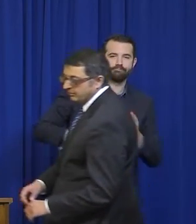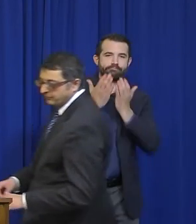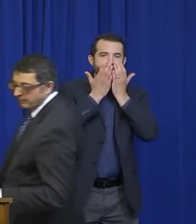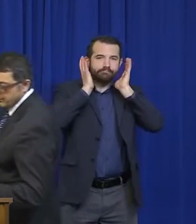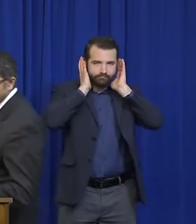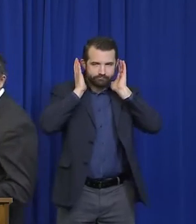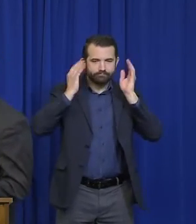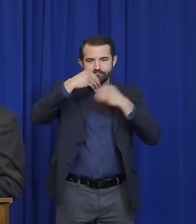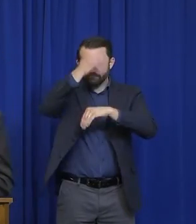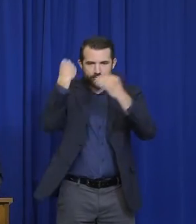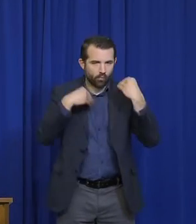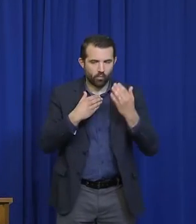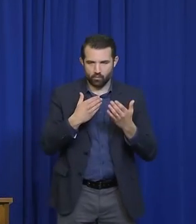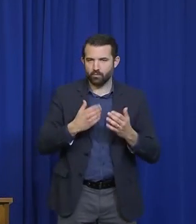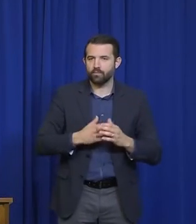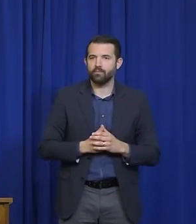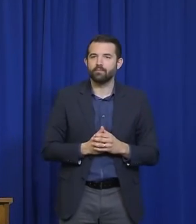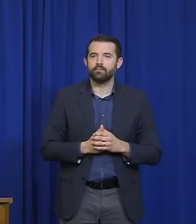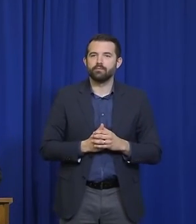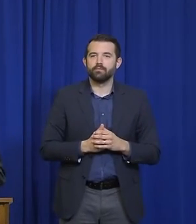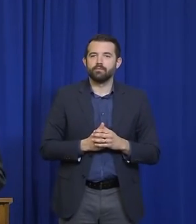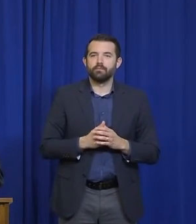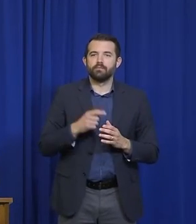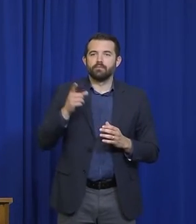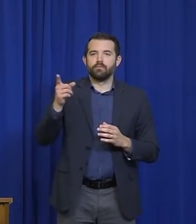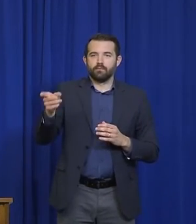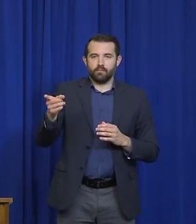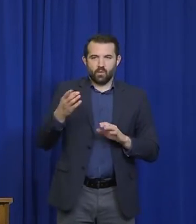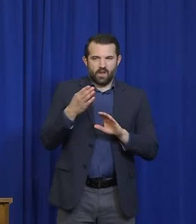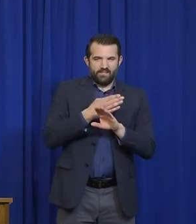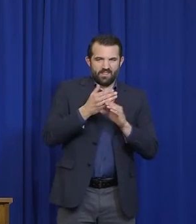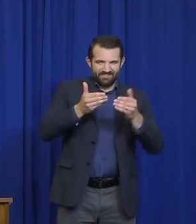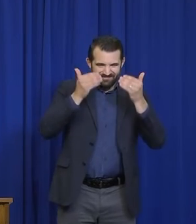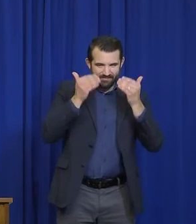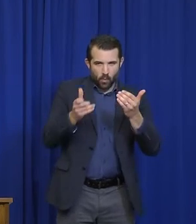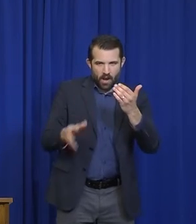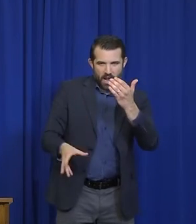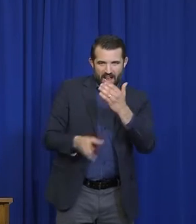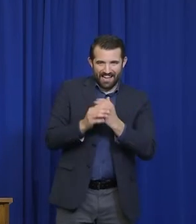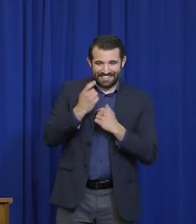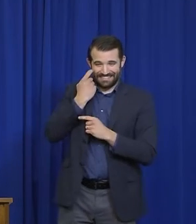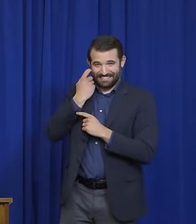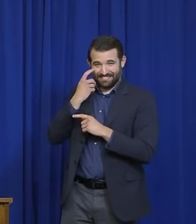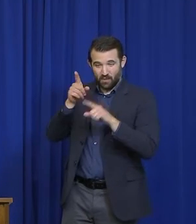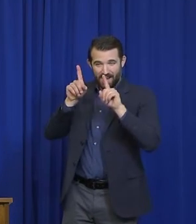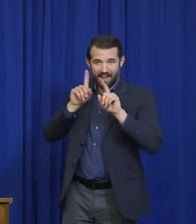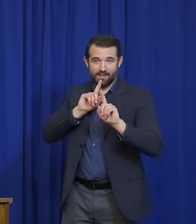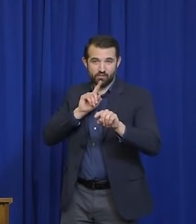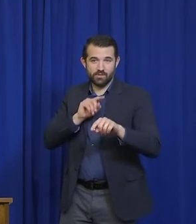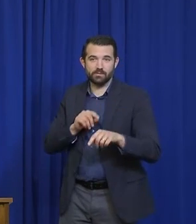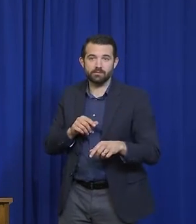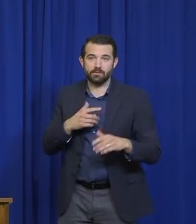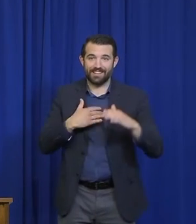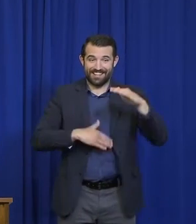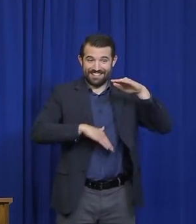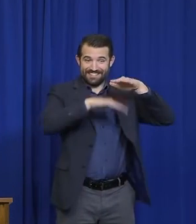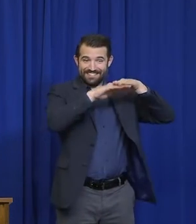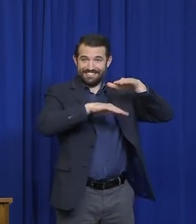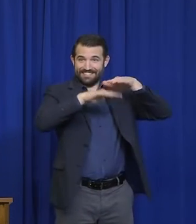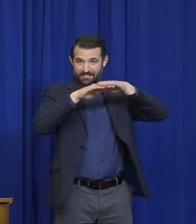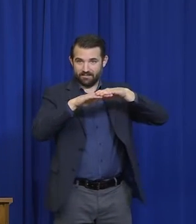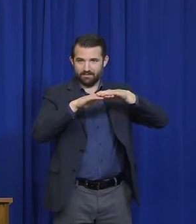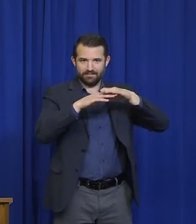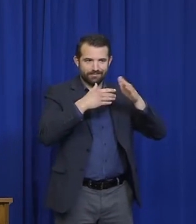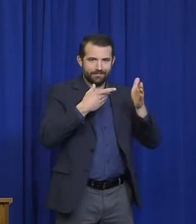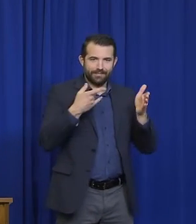TJ, before we move on, I wanted to just add on to my answer from a moment ago. So I just want to remind everyone that we're not looking –